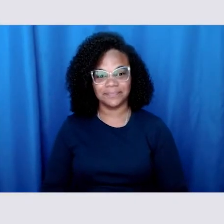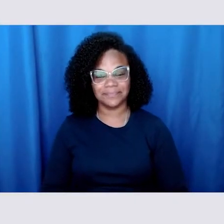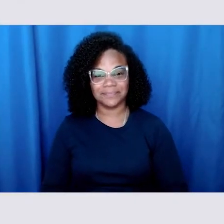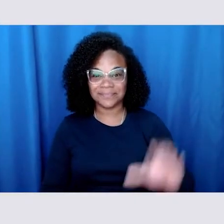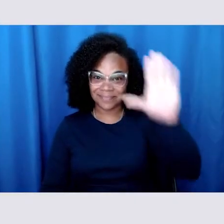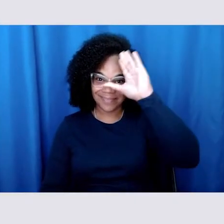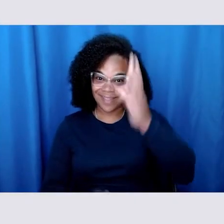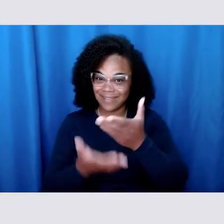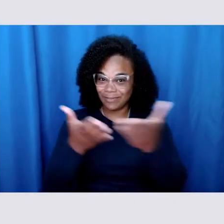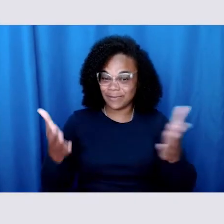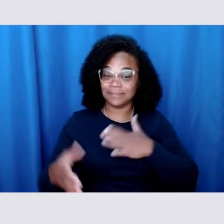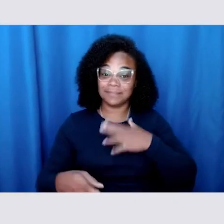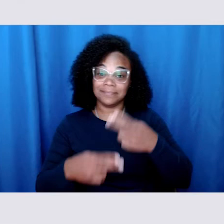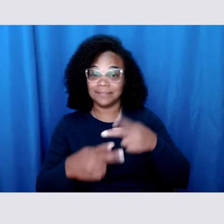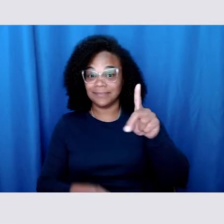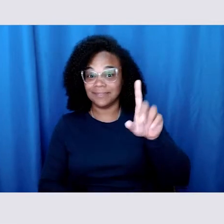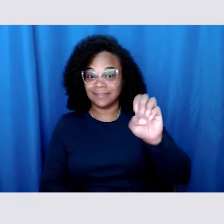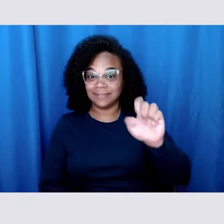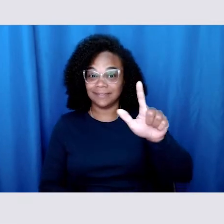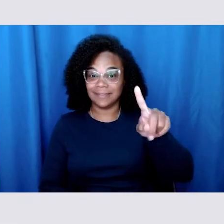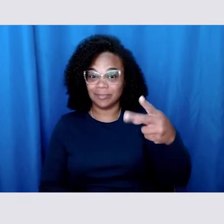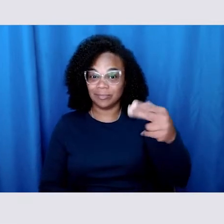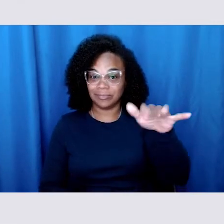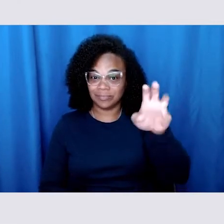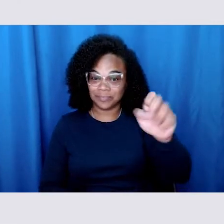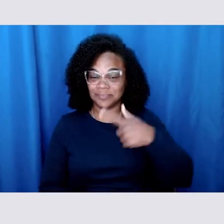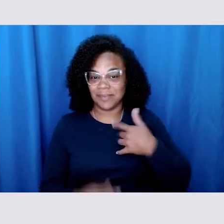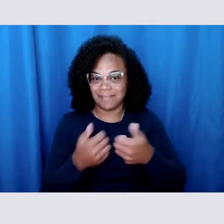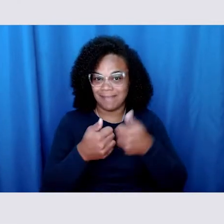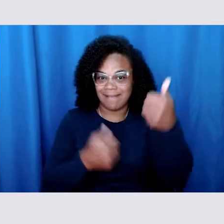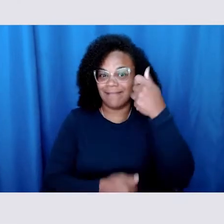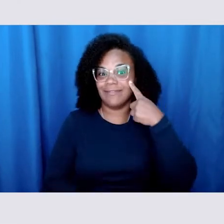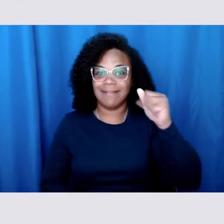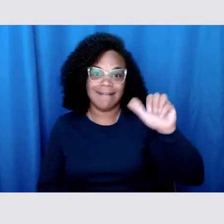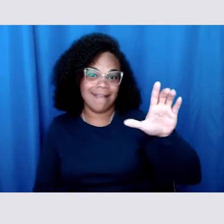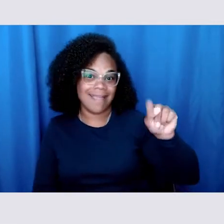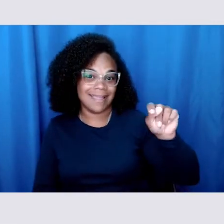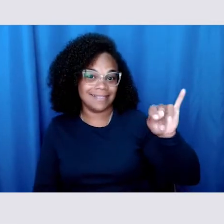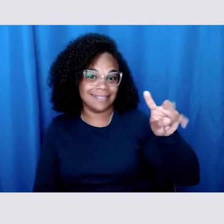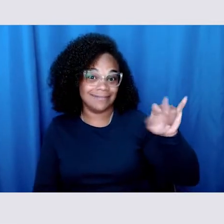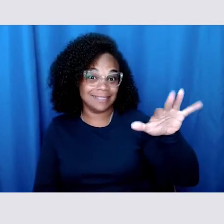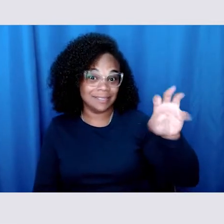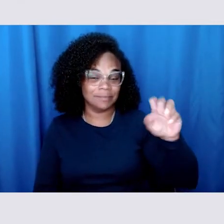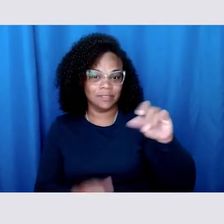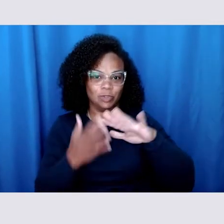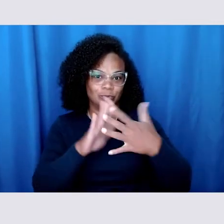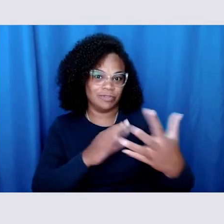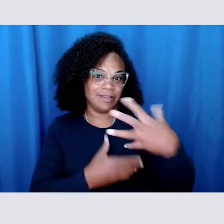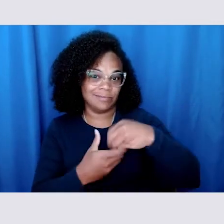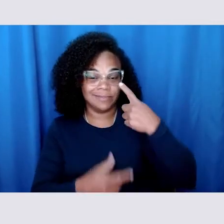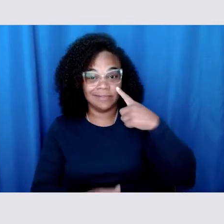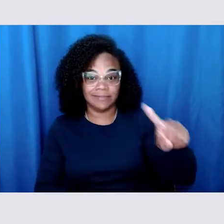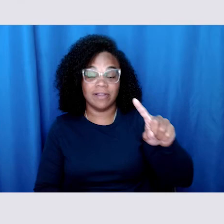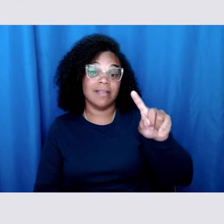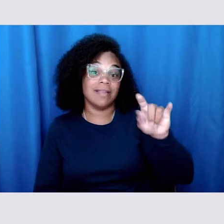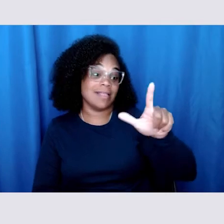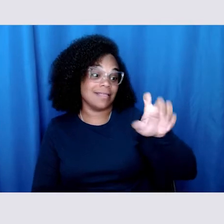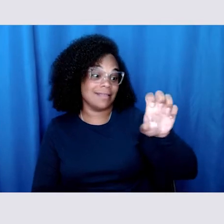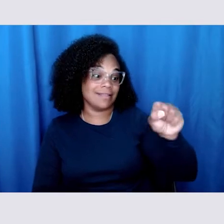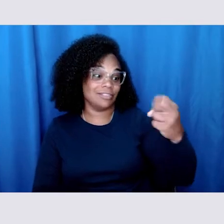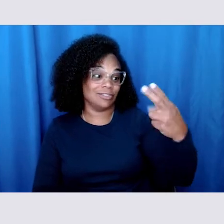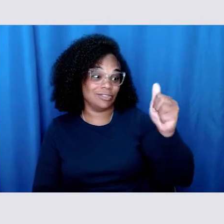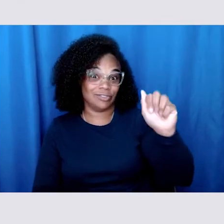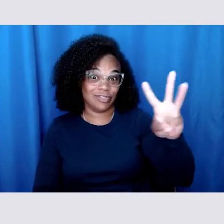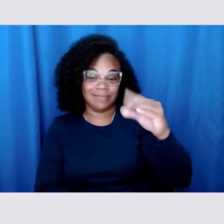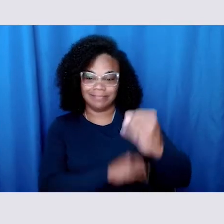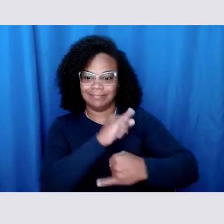Hi, everyone. My name is Delphine. I am the Head of Activism and Community Engagement at LeShaw, the International Sexual Health and Wellness Research